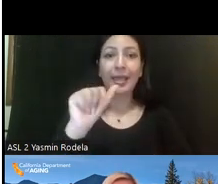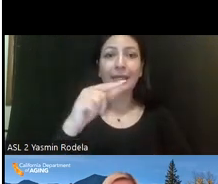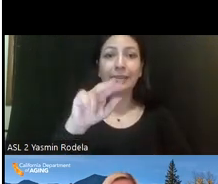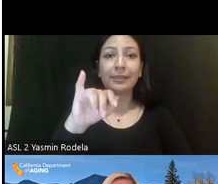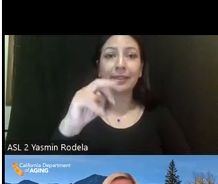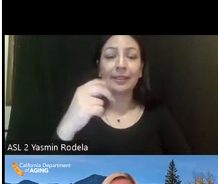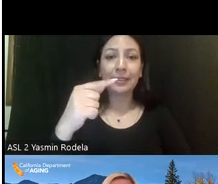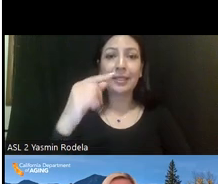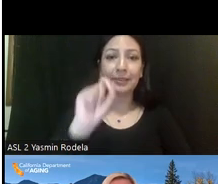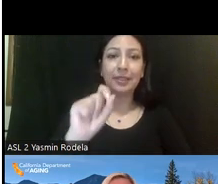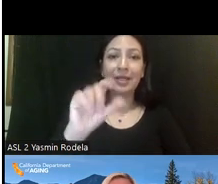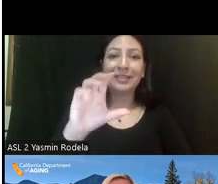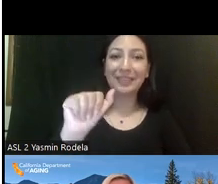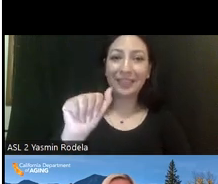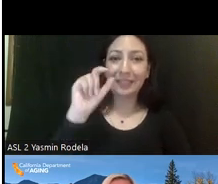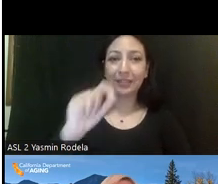.gov.